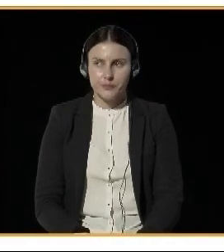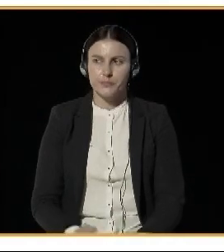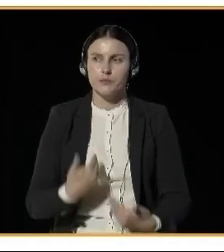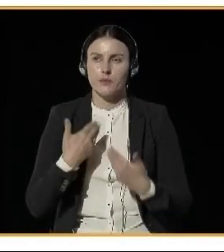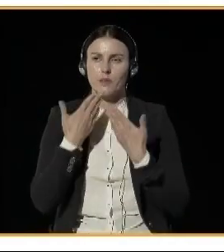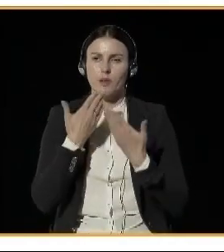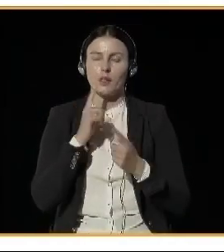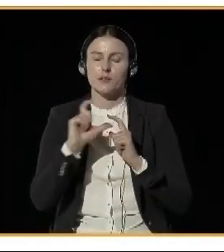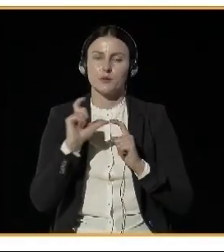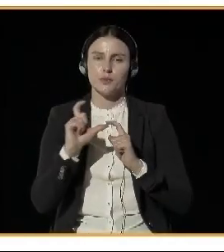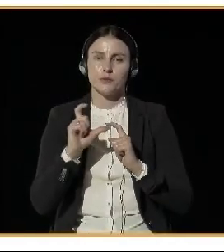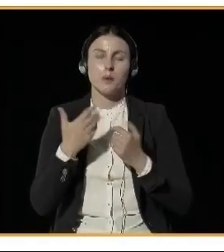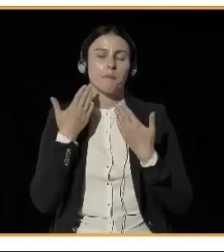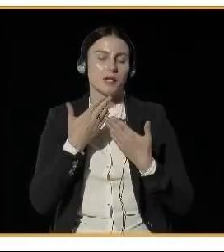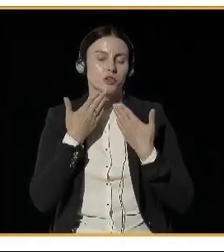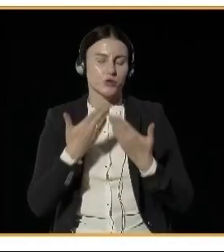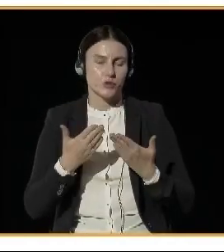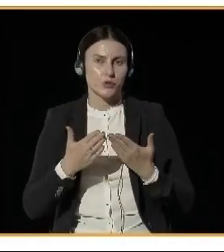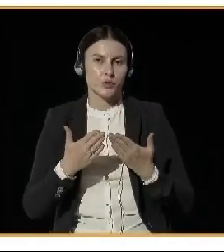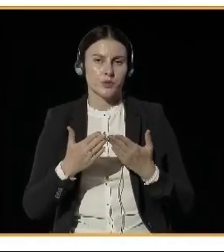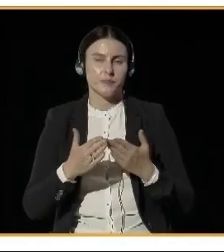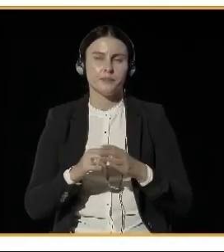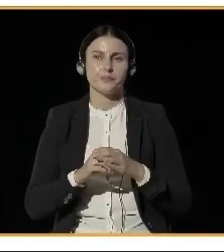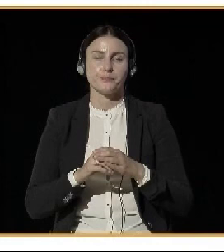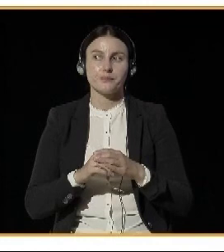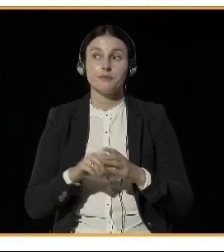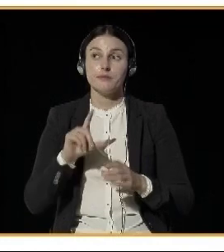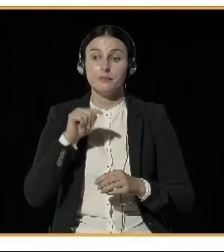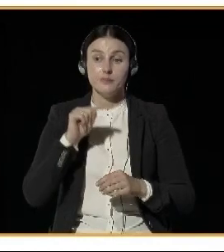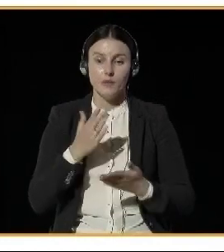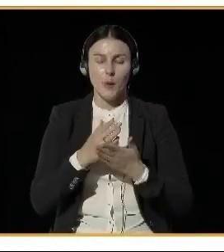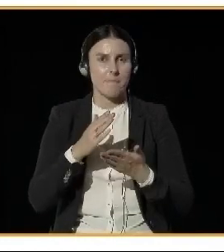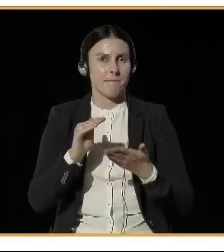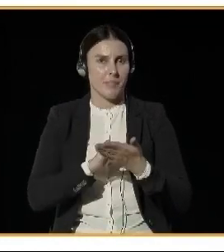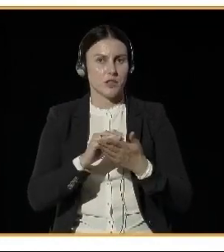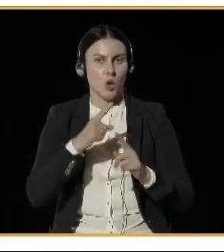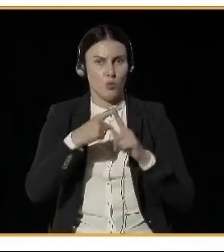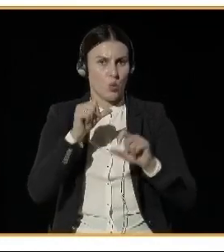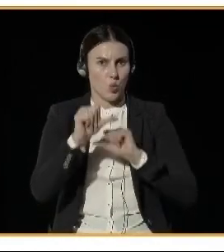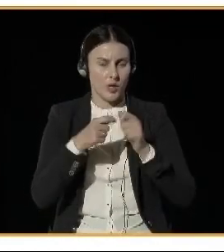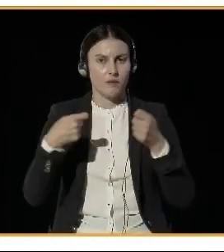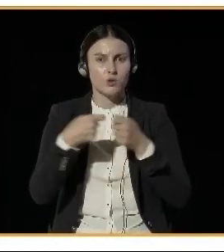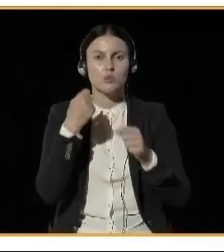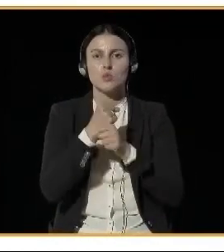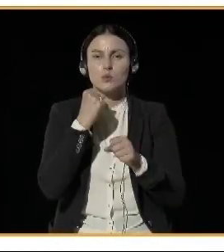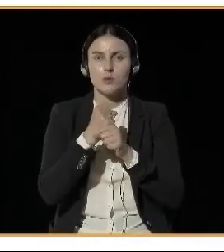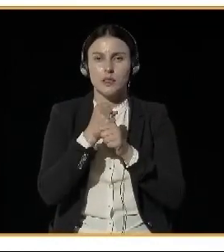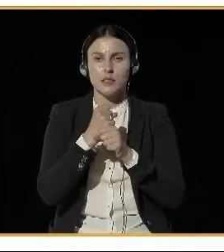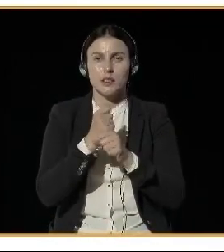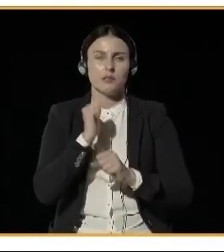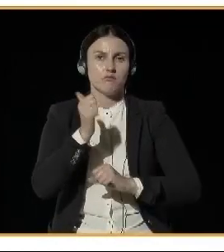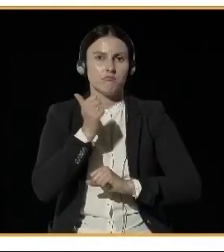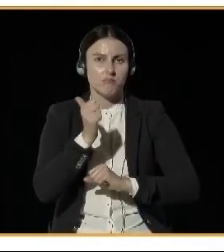like to thank for this few months, half a year of cooperation with our experts,